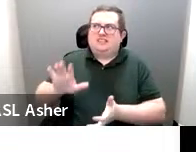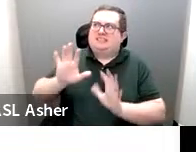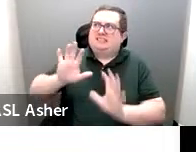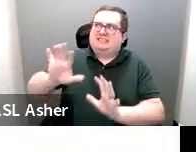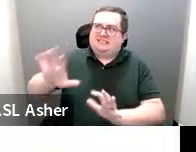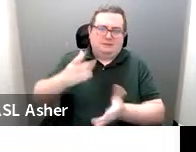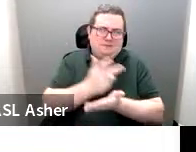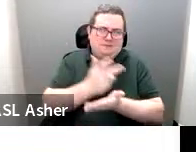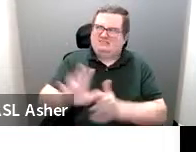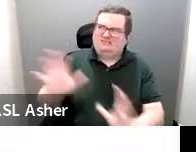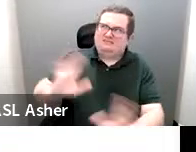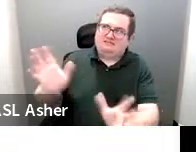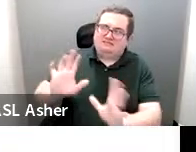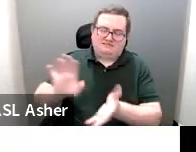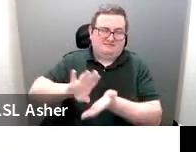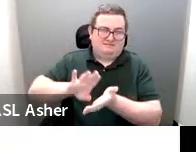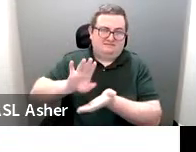aisles.